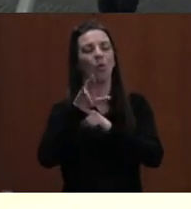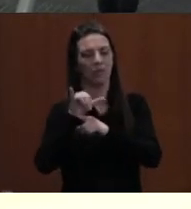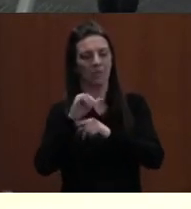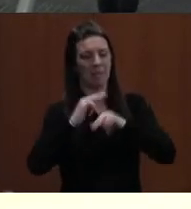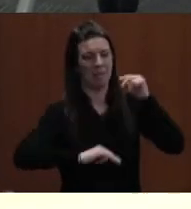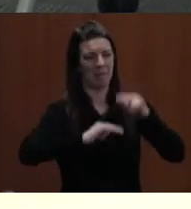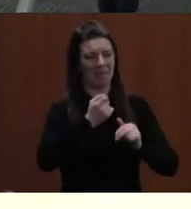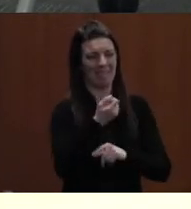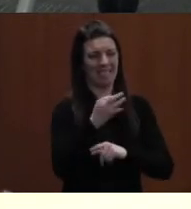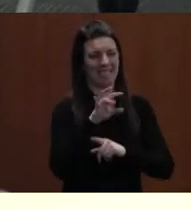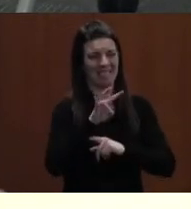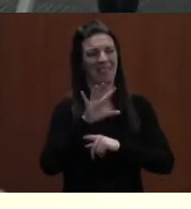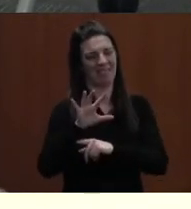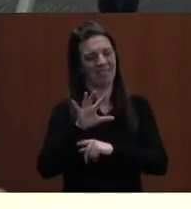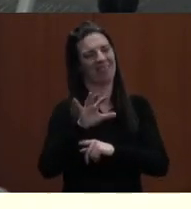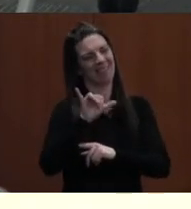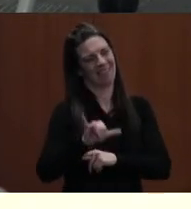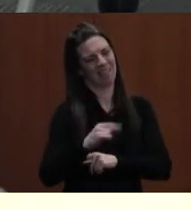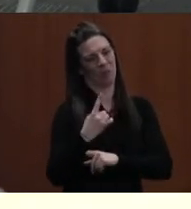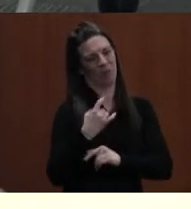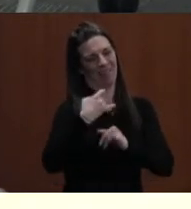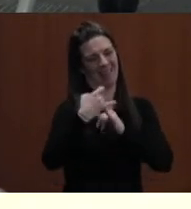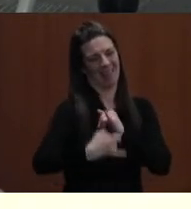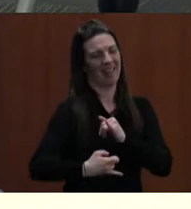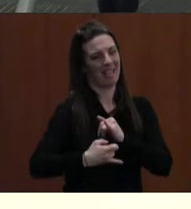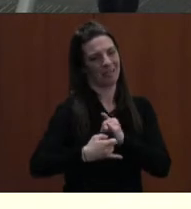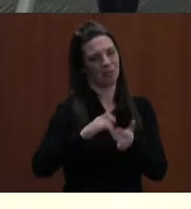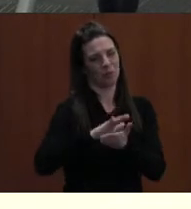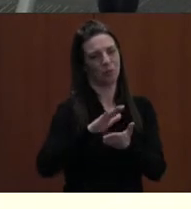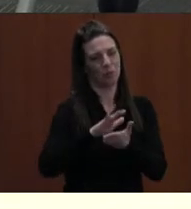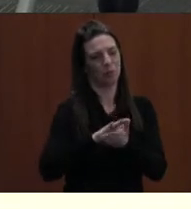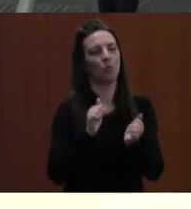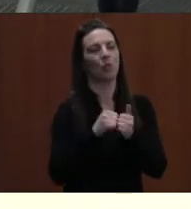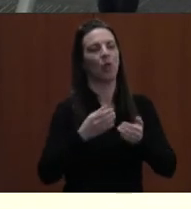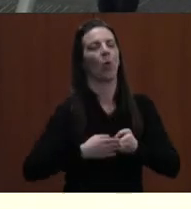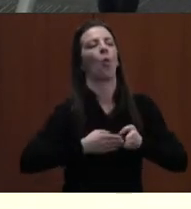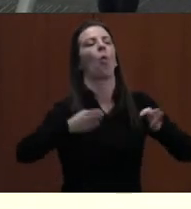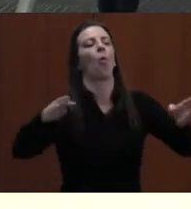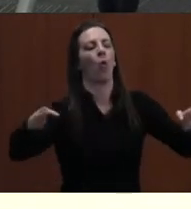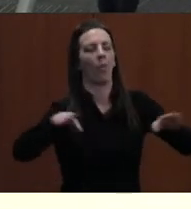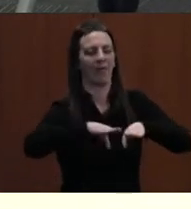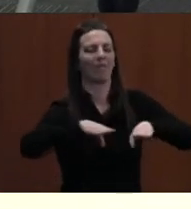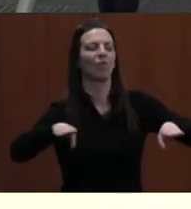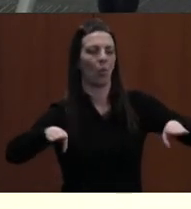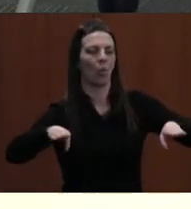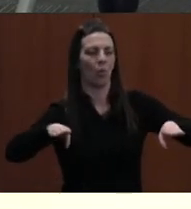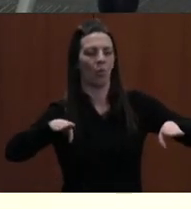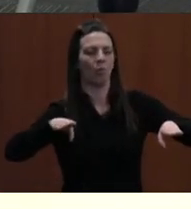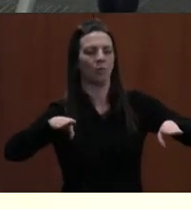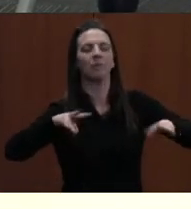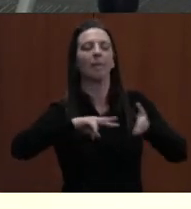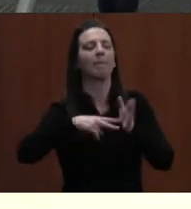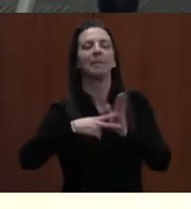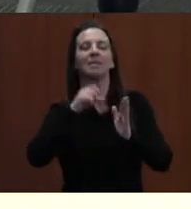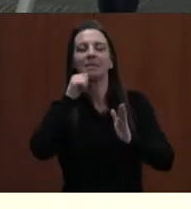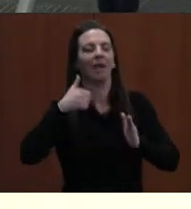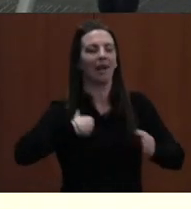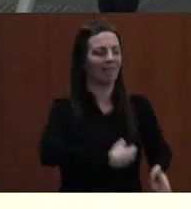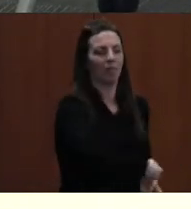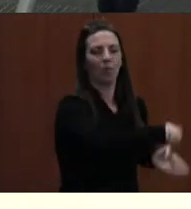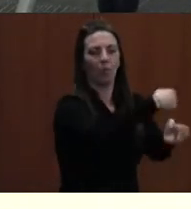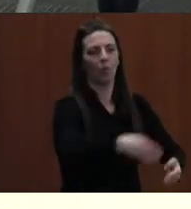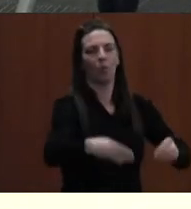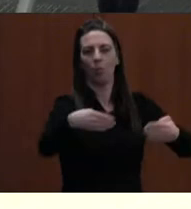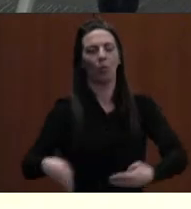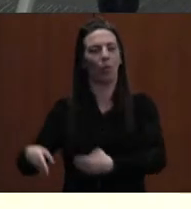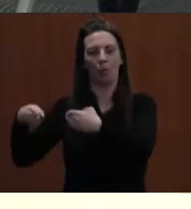and it's one of the last remaining schools in the county with an open floor plan, meaning that most of our classrooms have no walls. Approximately seven years